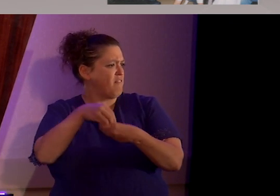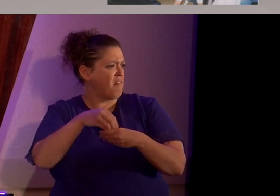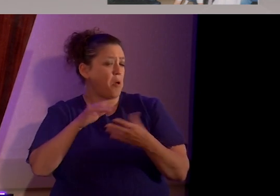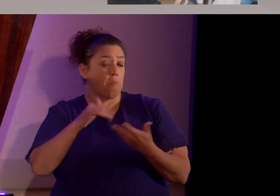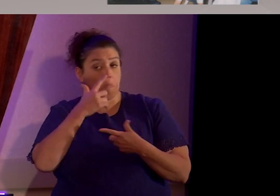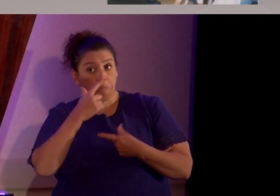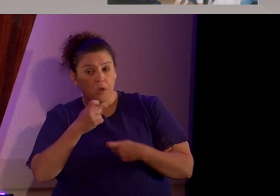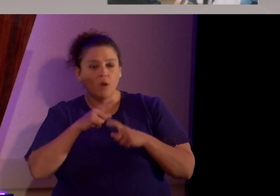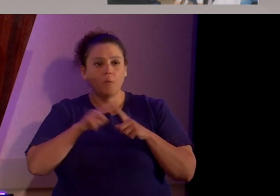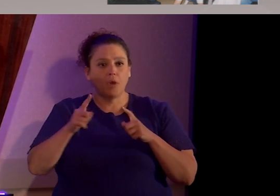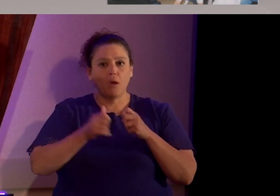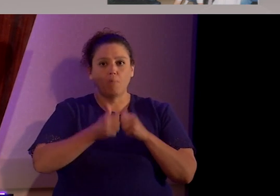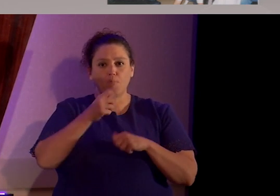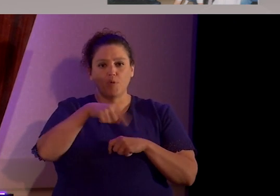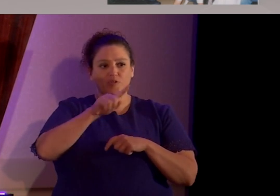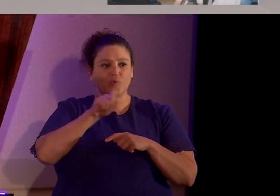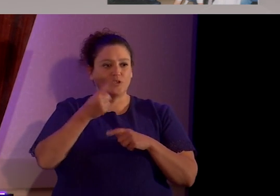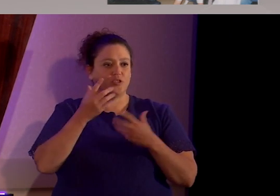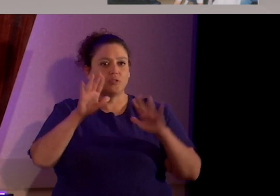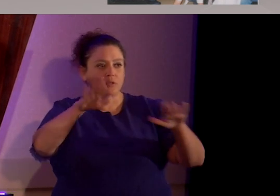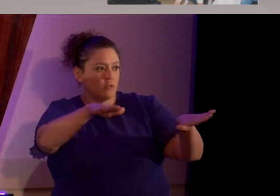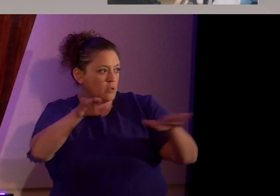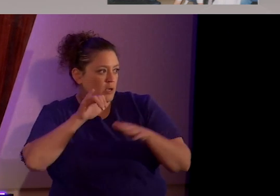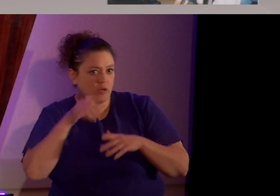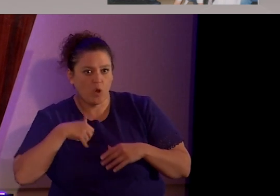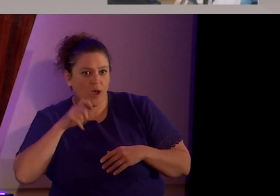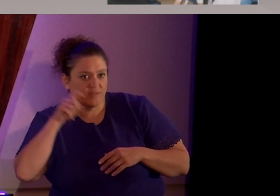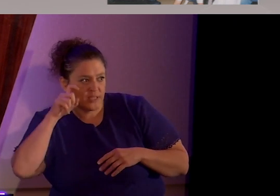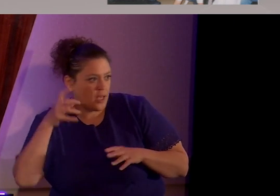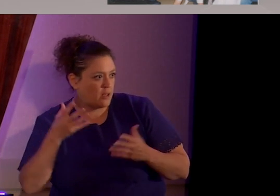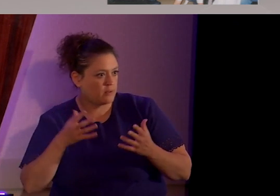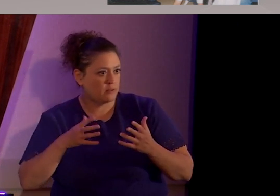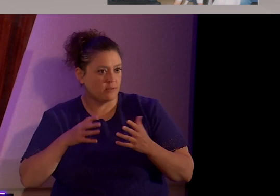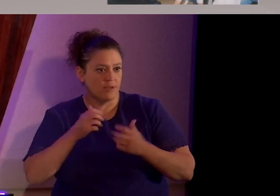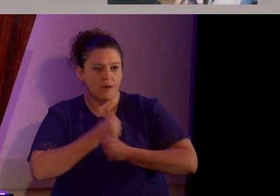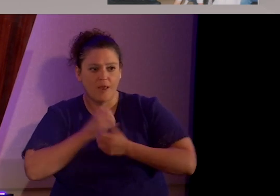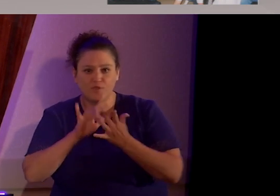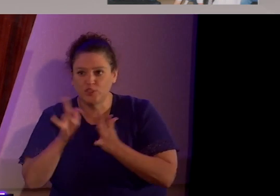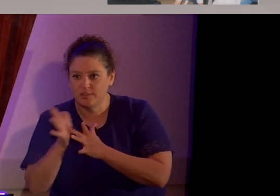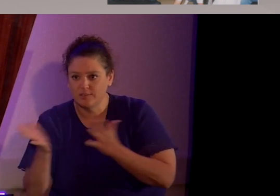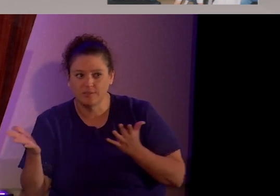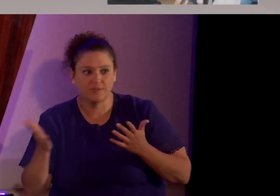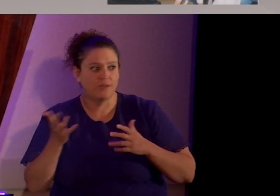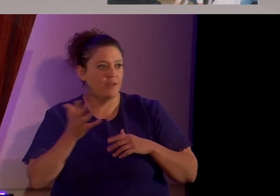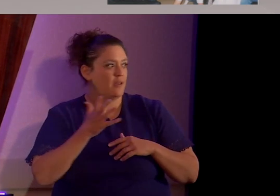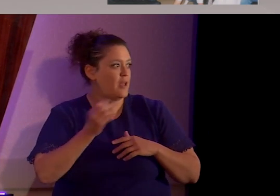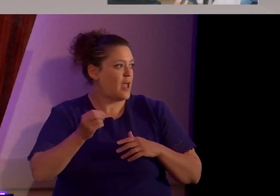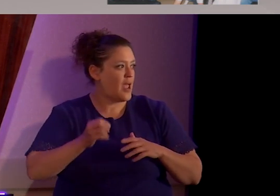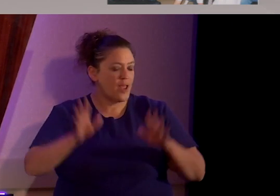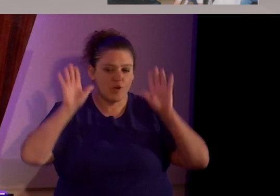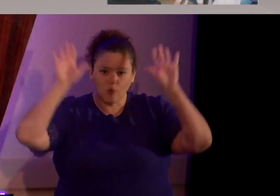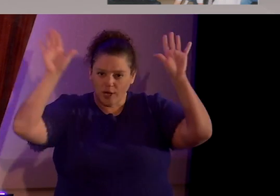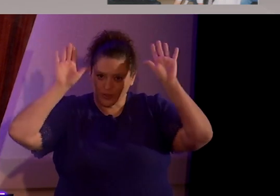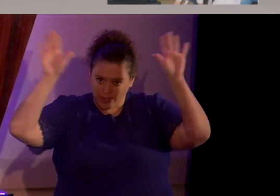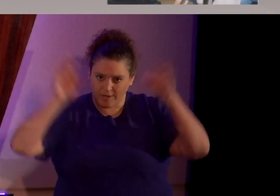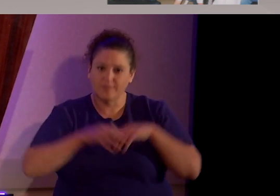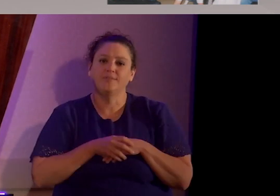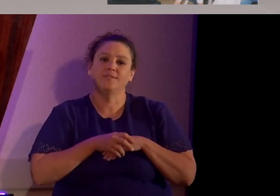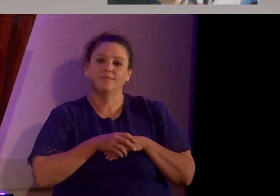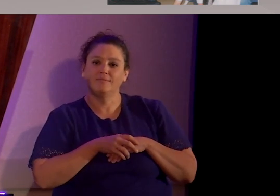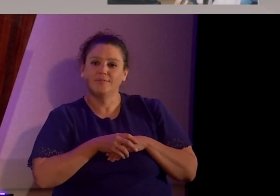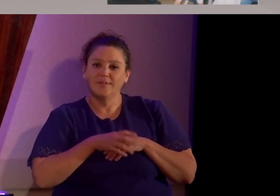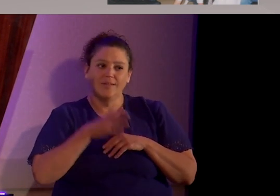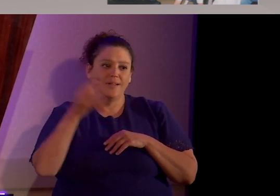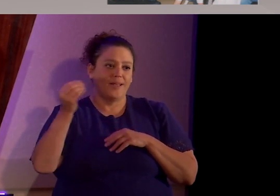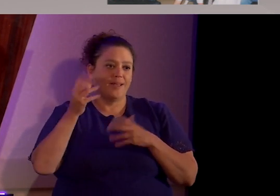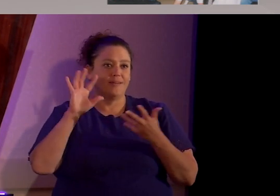most of it was just don't have sex, love Jesus, and raise your hands and go into kind of